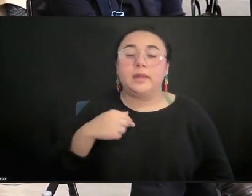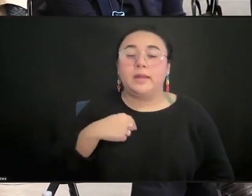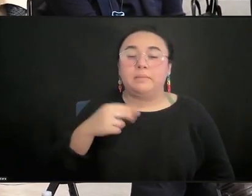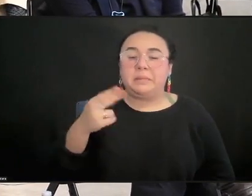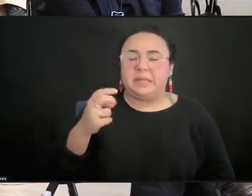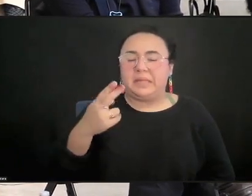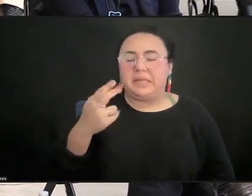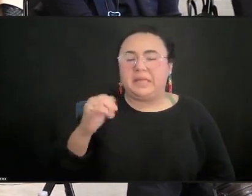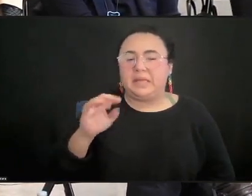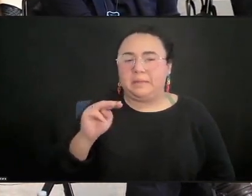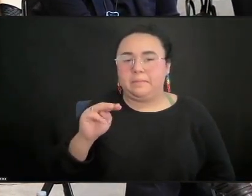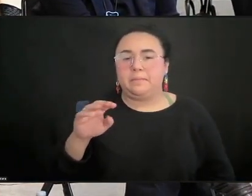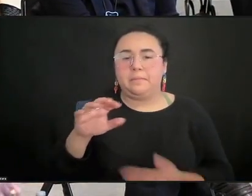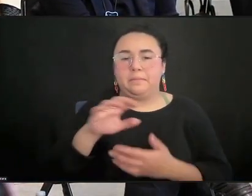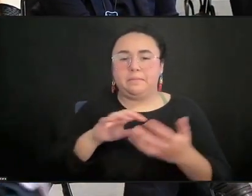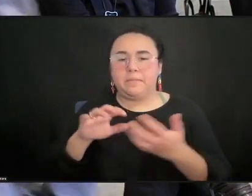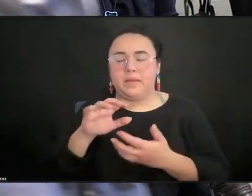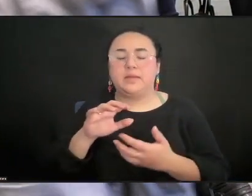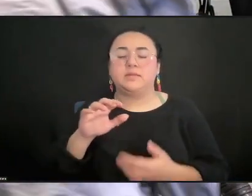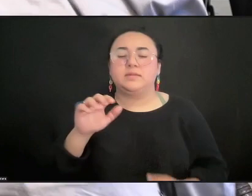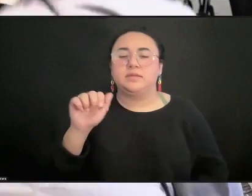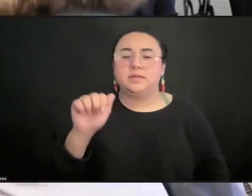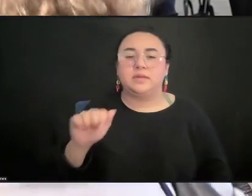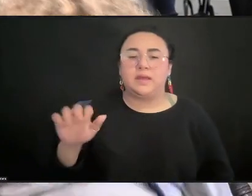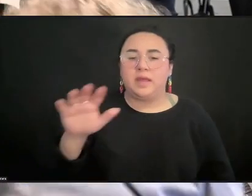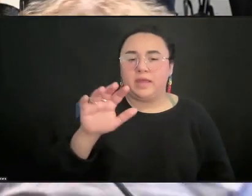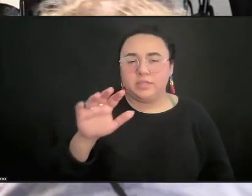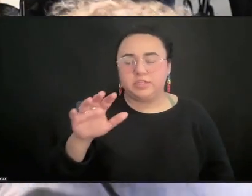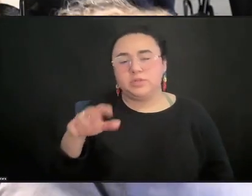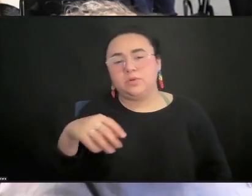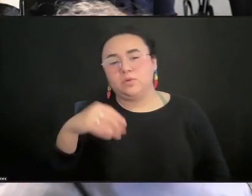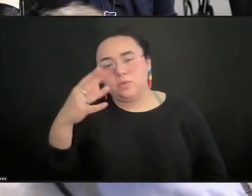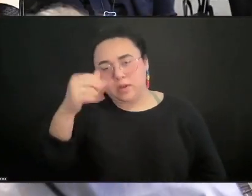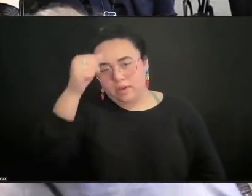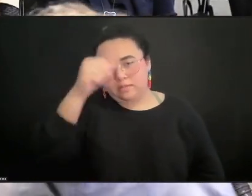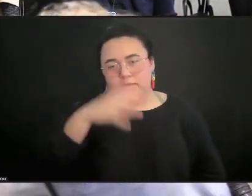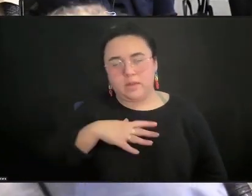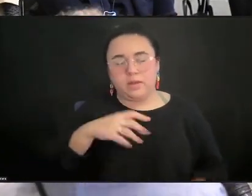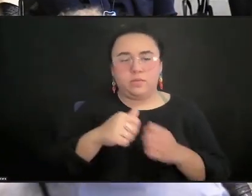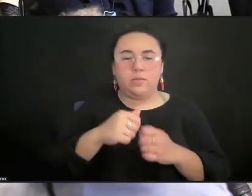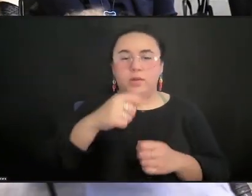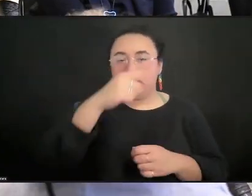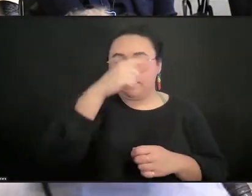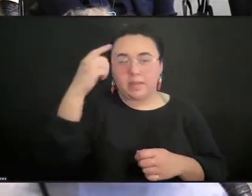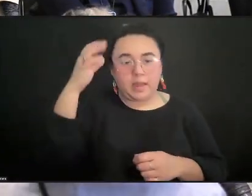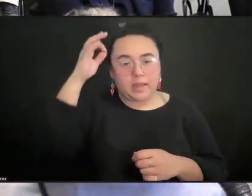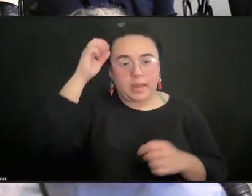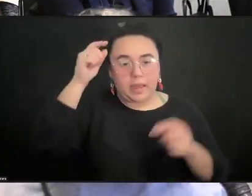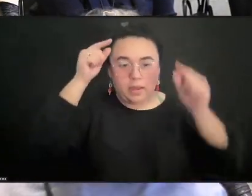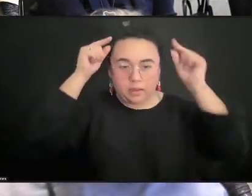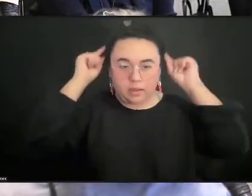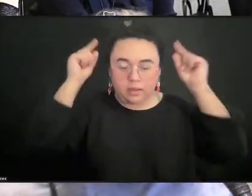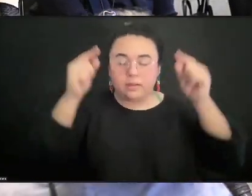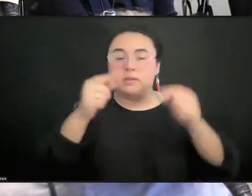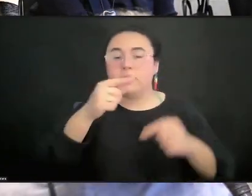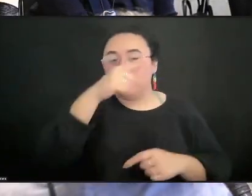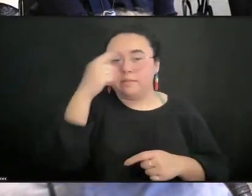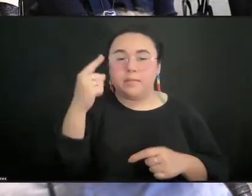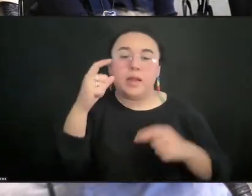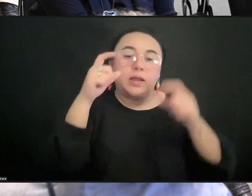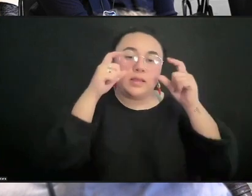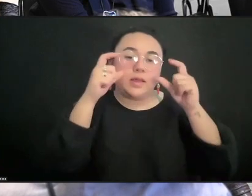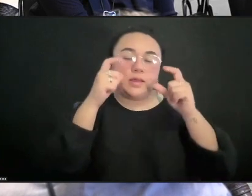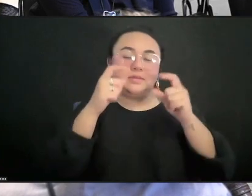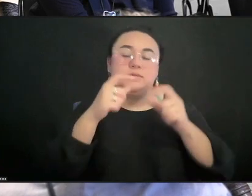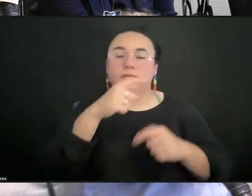mixed-race Asian-American Caucasian man with black hair, black glasses, and a black shirt. I'm an arts person, obviously.